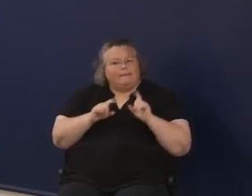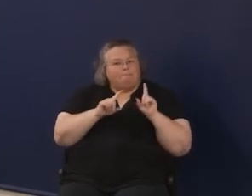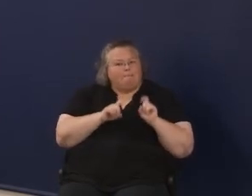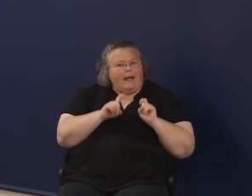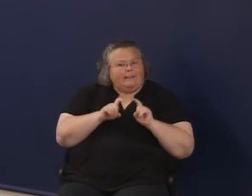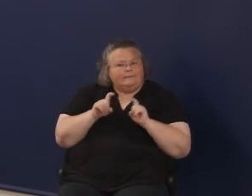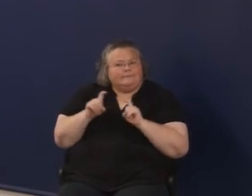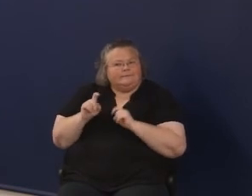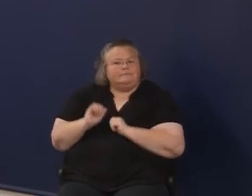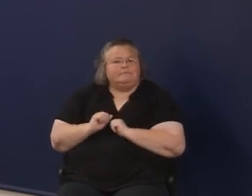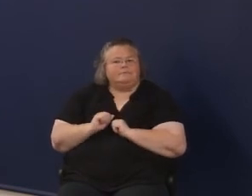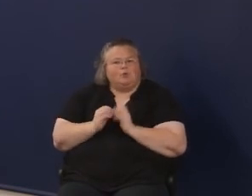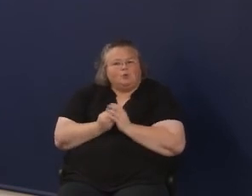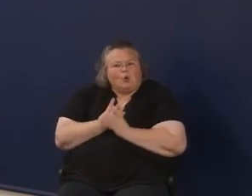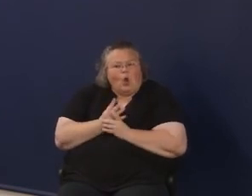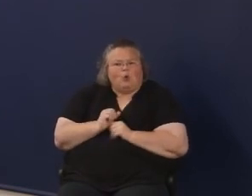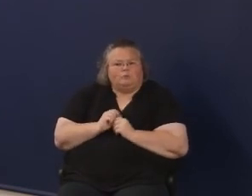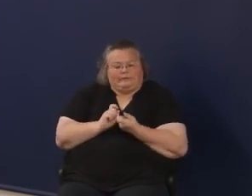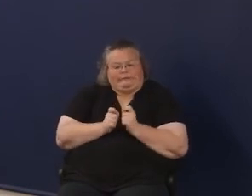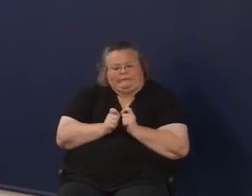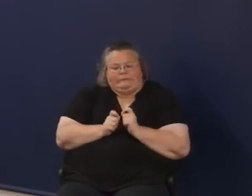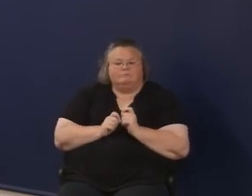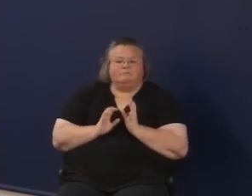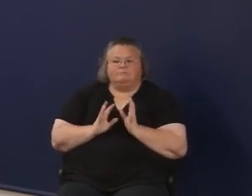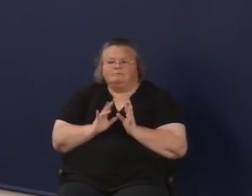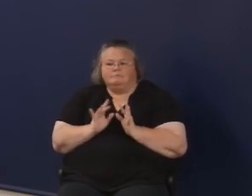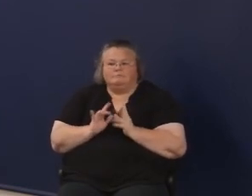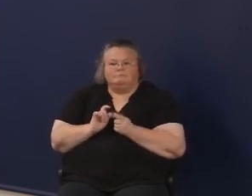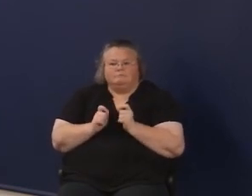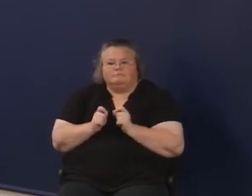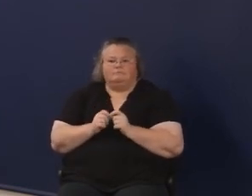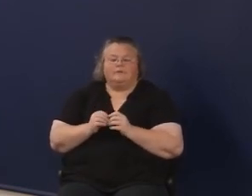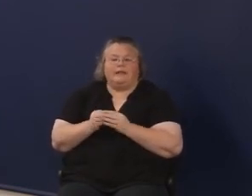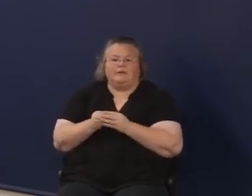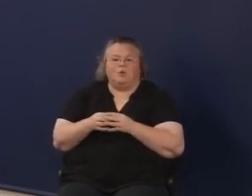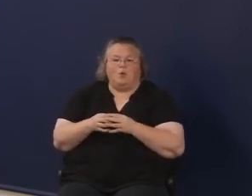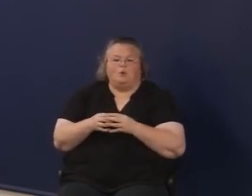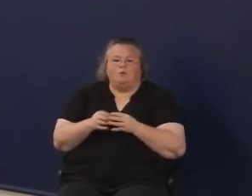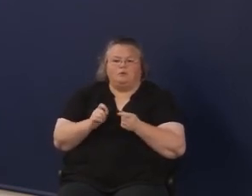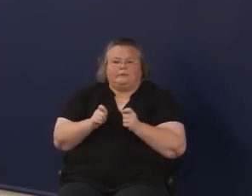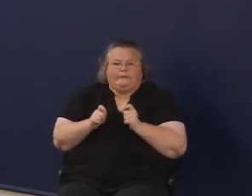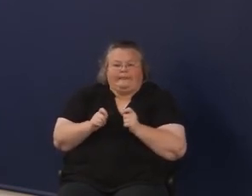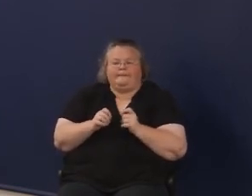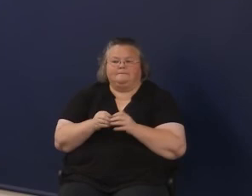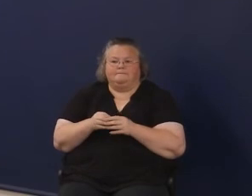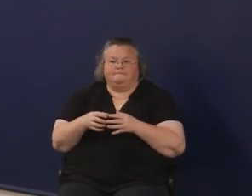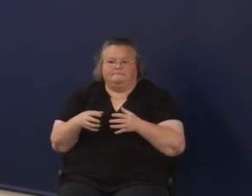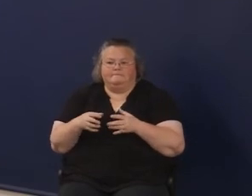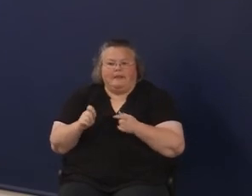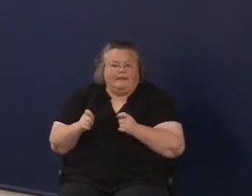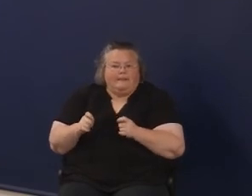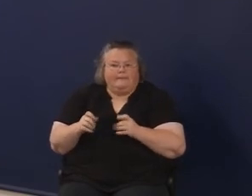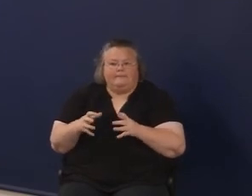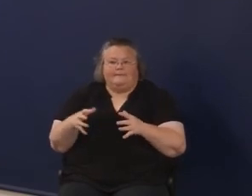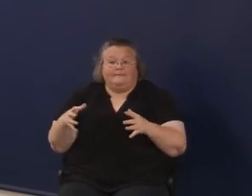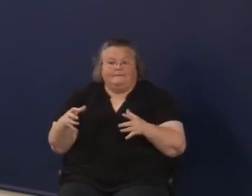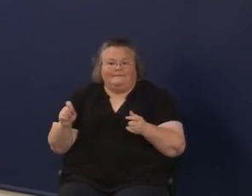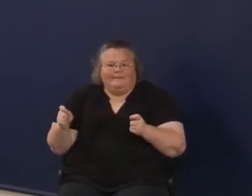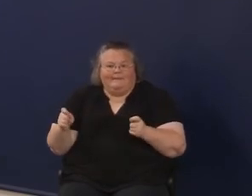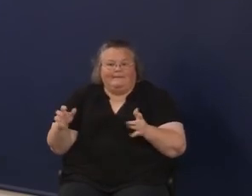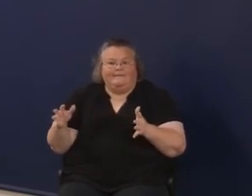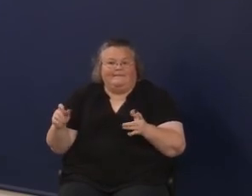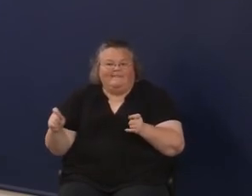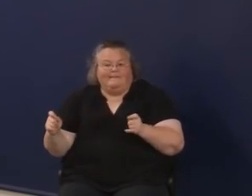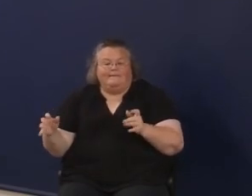grow, fix mistakes. And so, you know, I think as an innovator, I always like the approach of, let's try it.